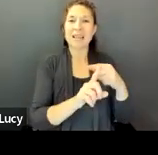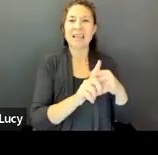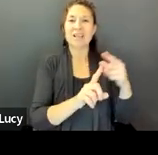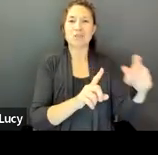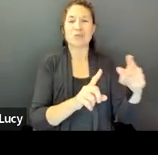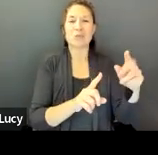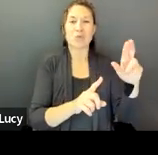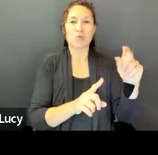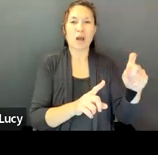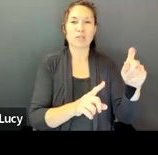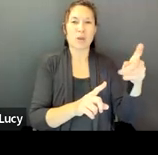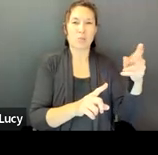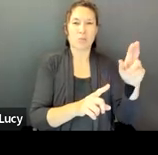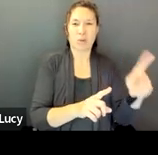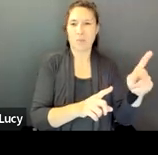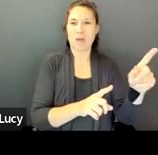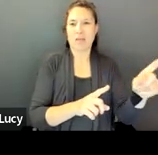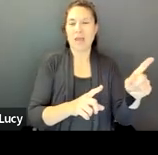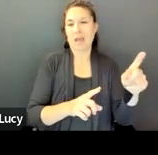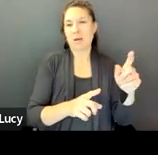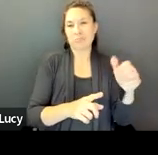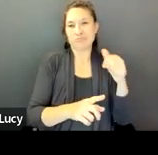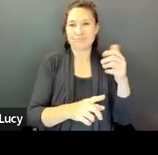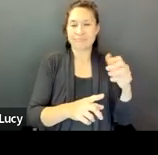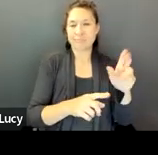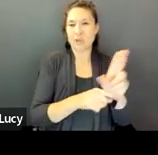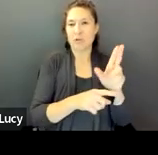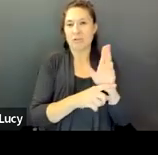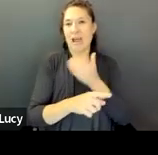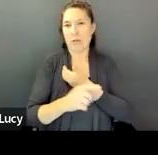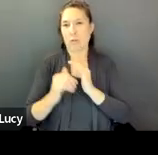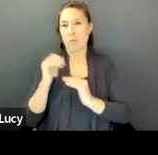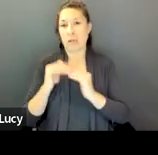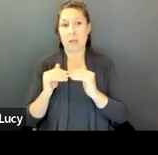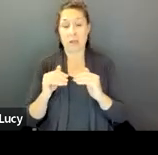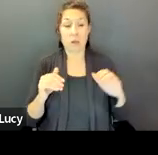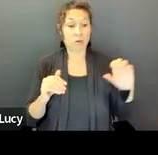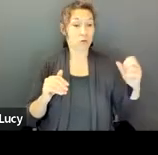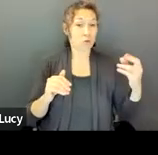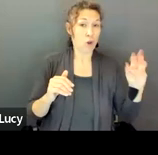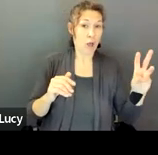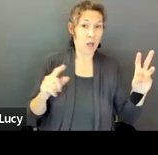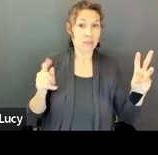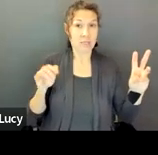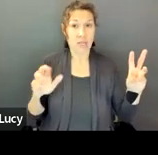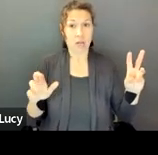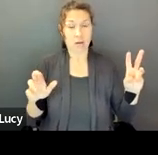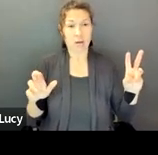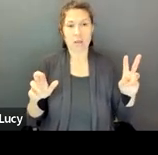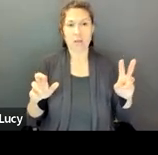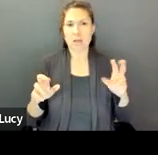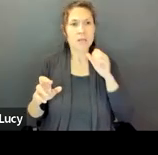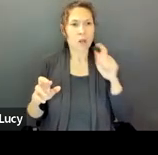As you can see, the Shaw and the Taylor are not the only schools in the neighborhood with a high building needs score.